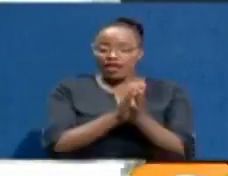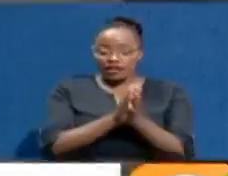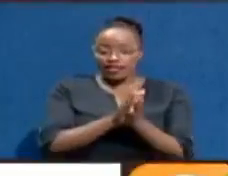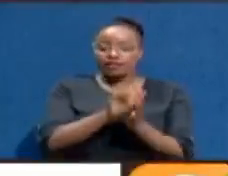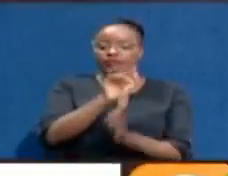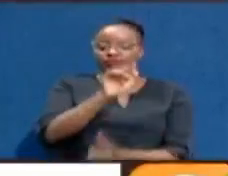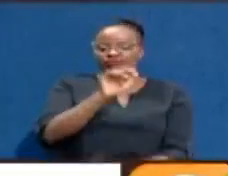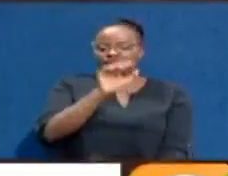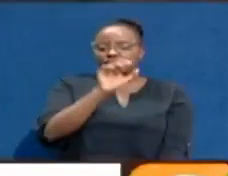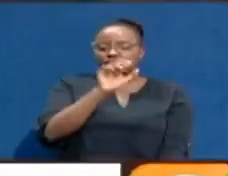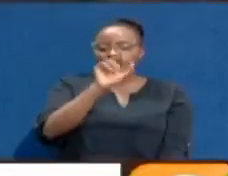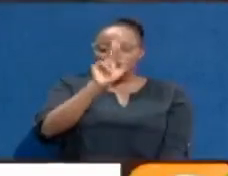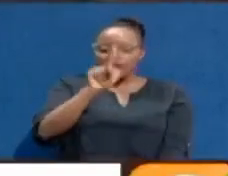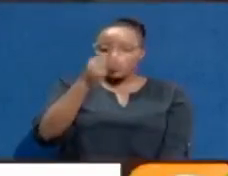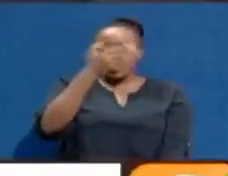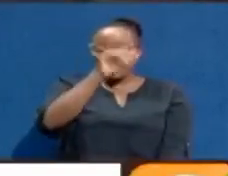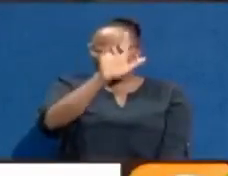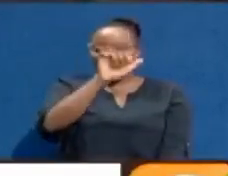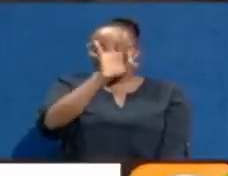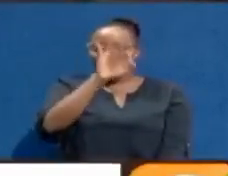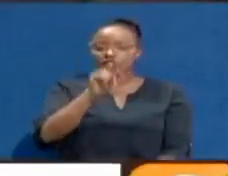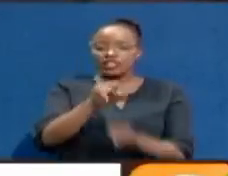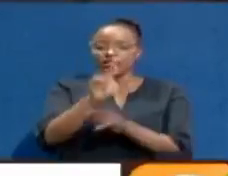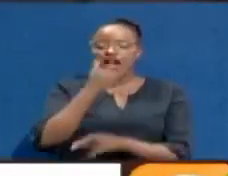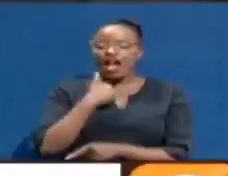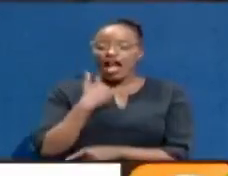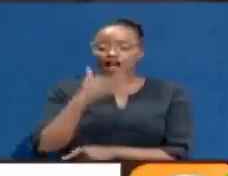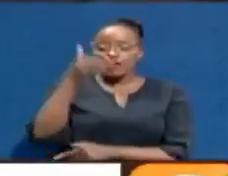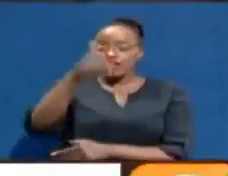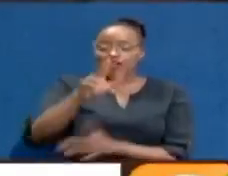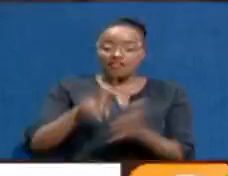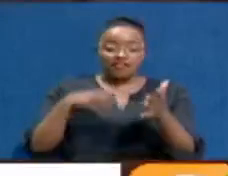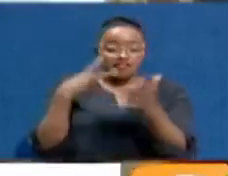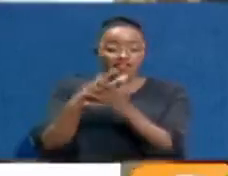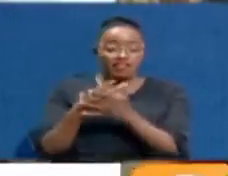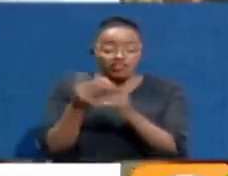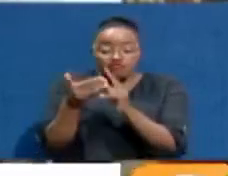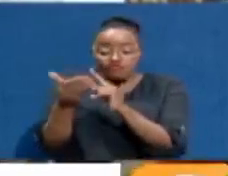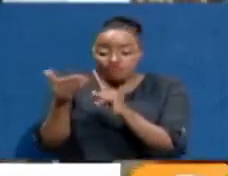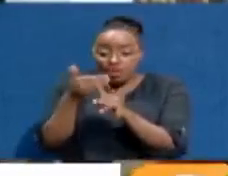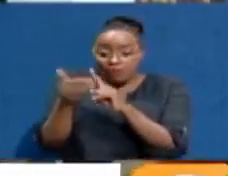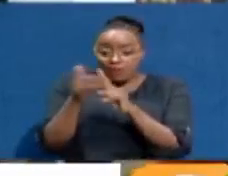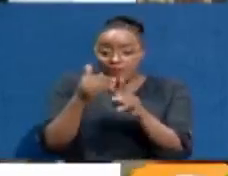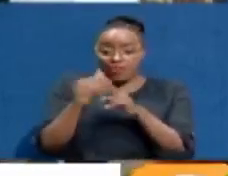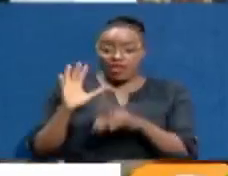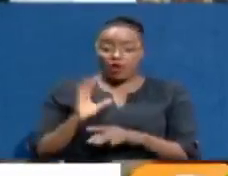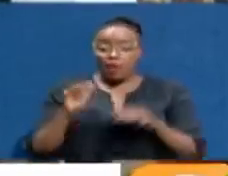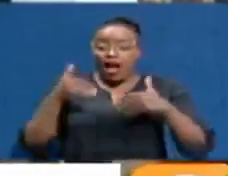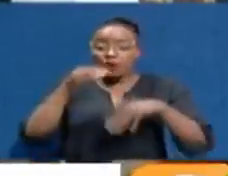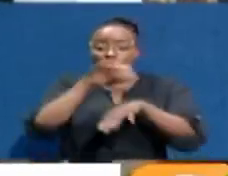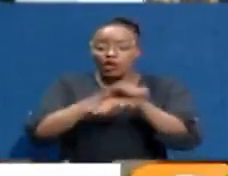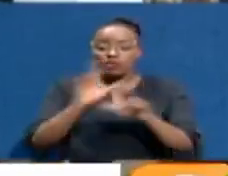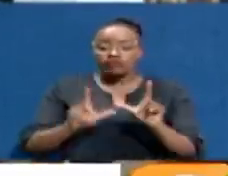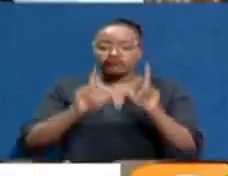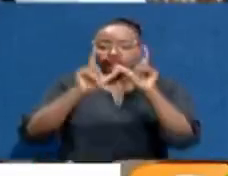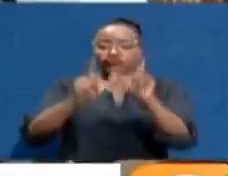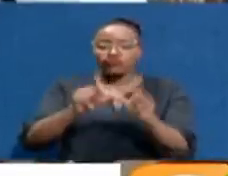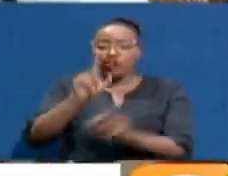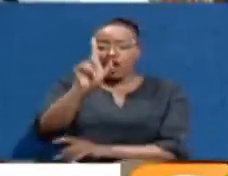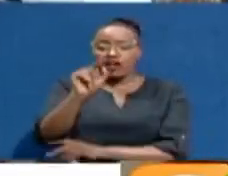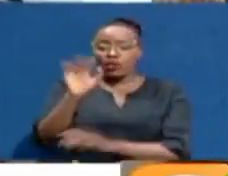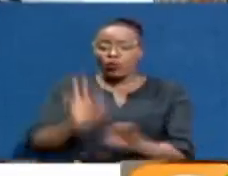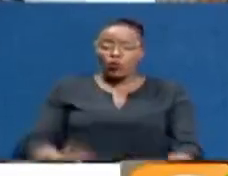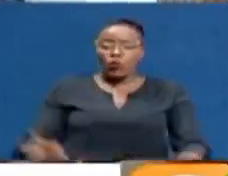Ali, who also doubled as the managers of the cereals company, failed to convince the committee on how they got awarded a tender